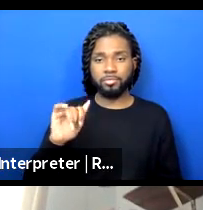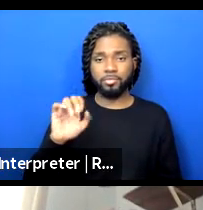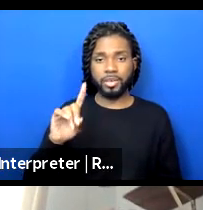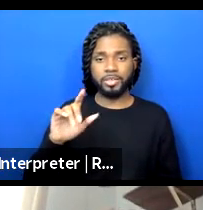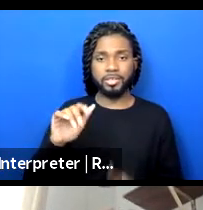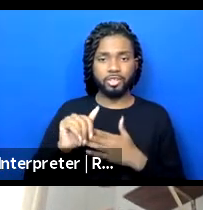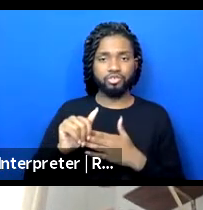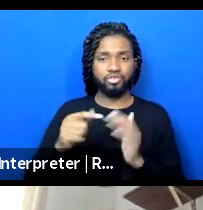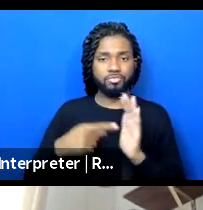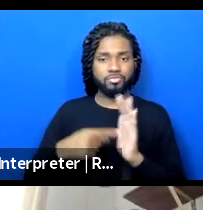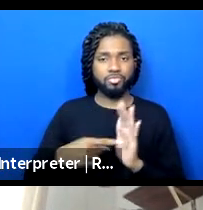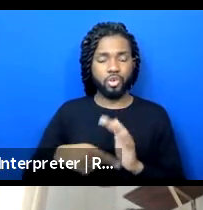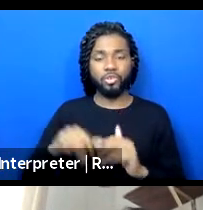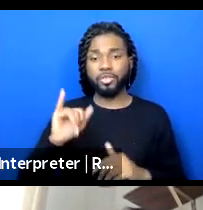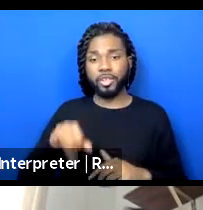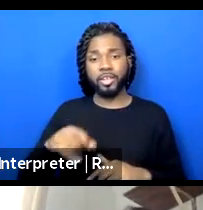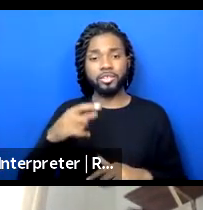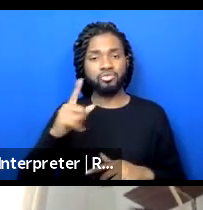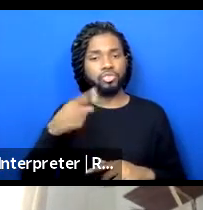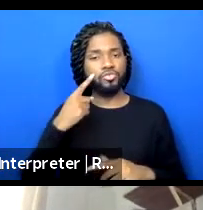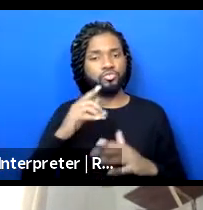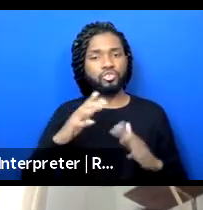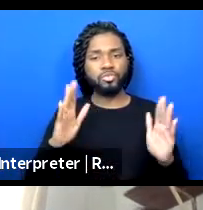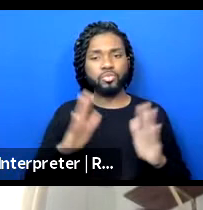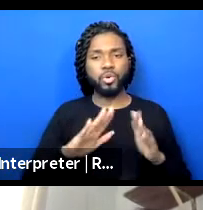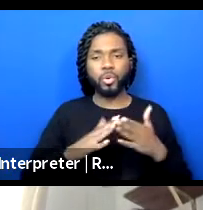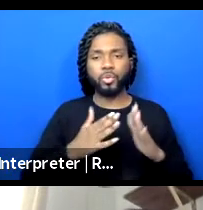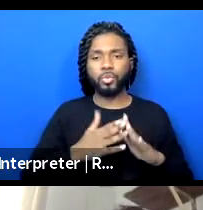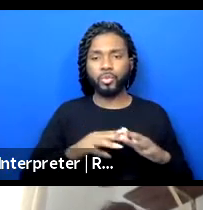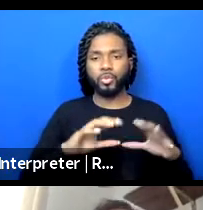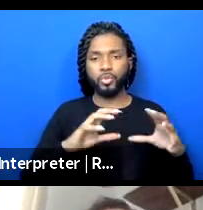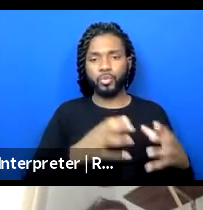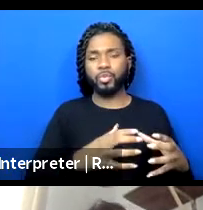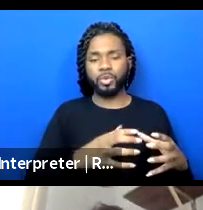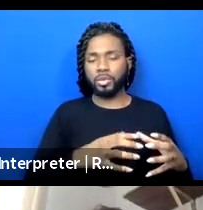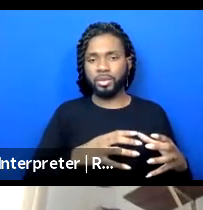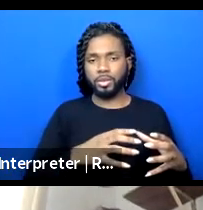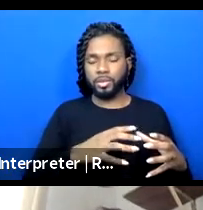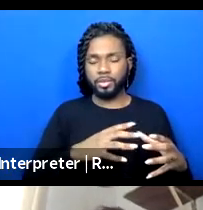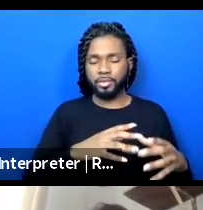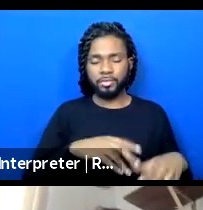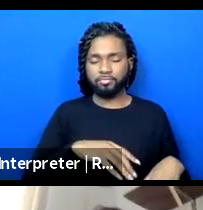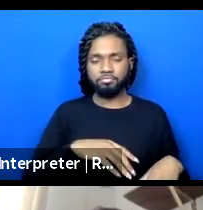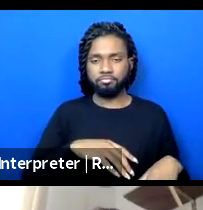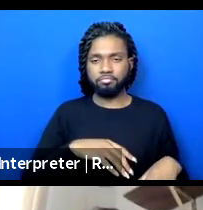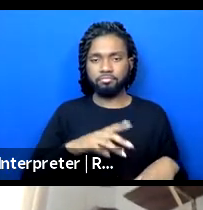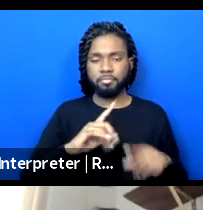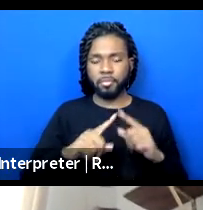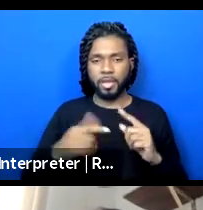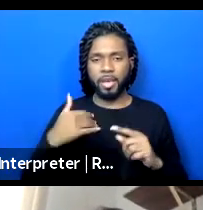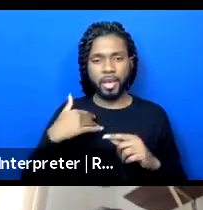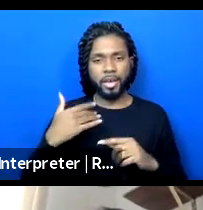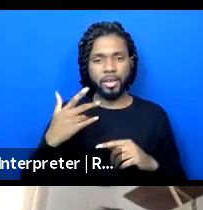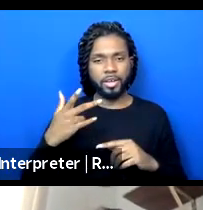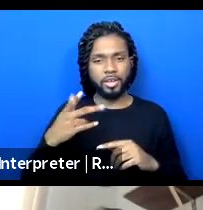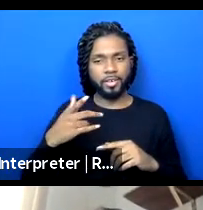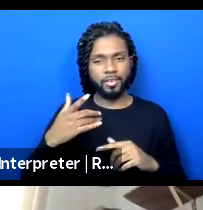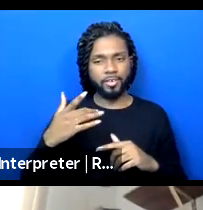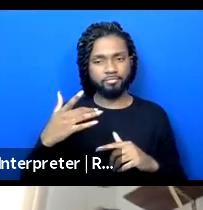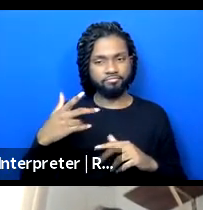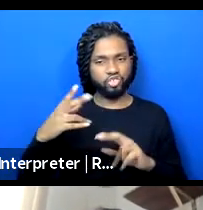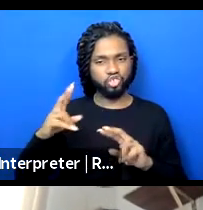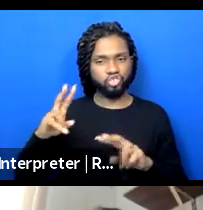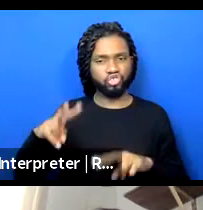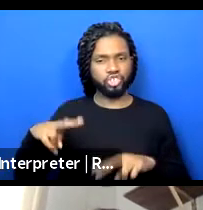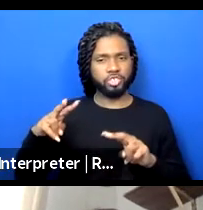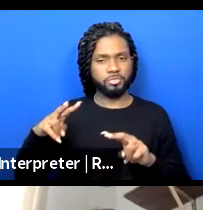community based, you know, small level, et cetera. Um, there was, there was, um, a judgment placed on it. And